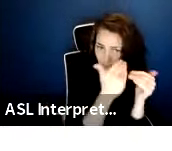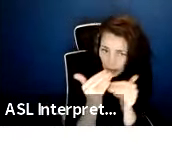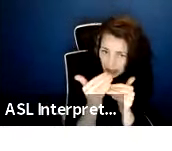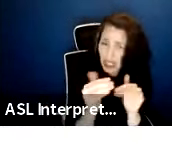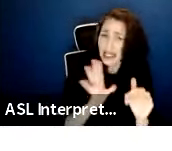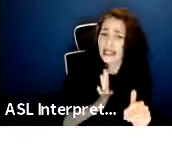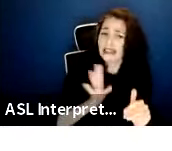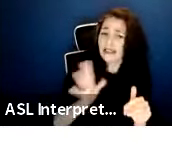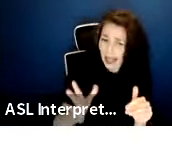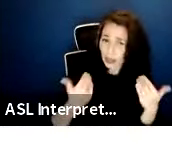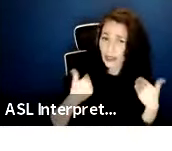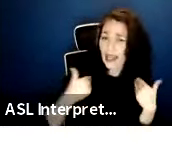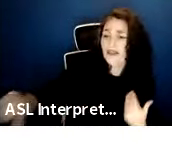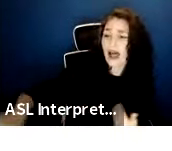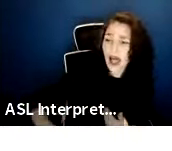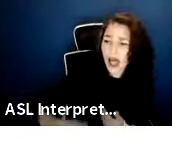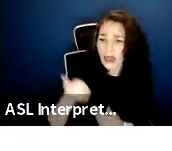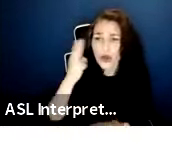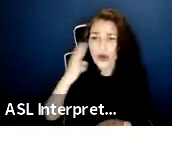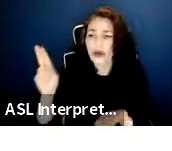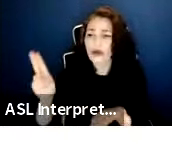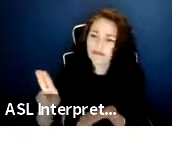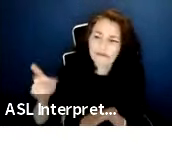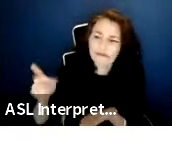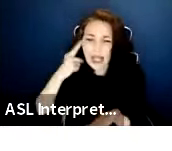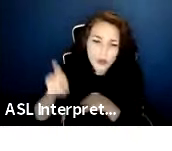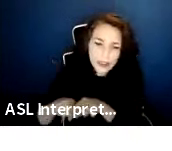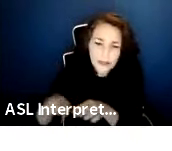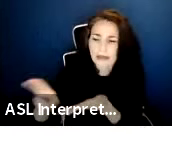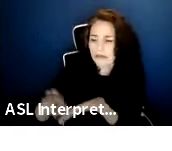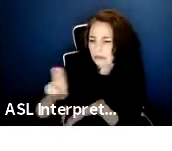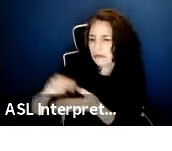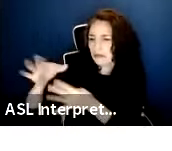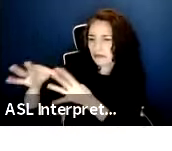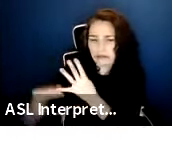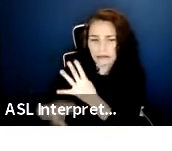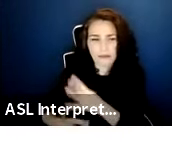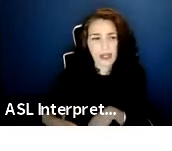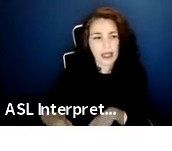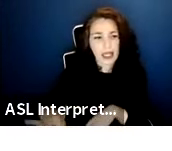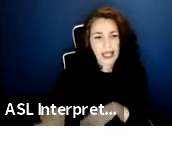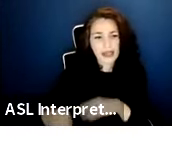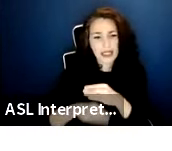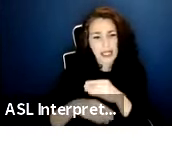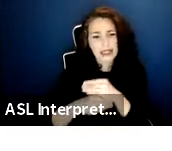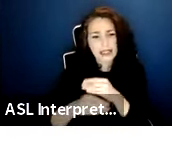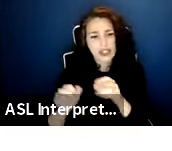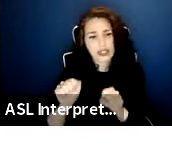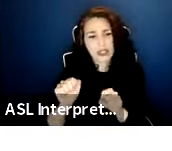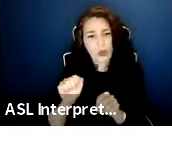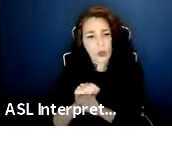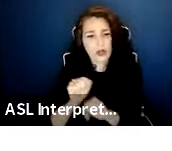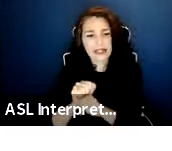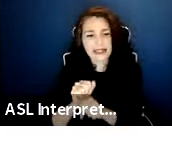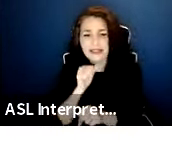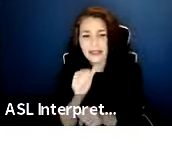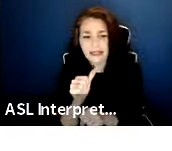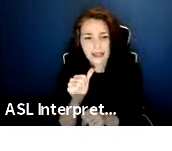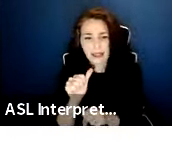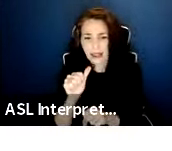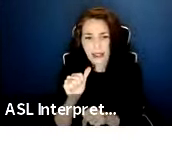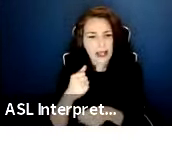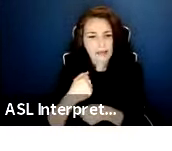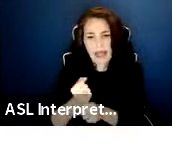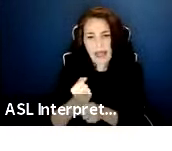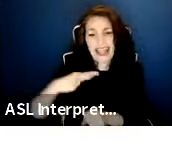is right for you. Additionally, work under the micro-budget agreement does not create eligibility to join the union. It doesn't use the e-verify